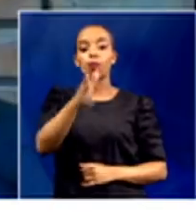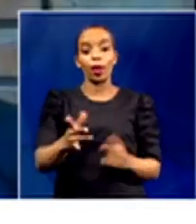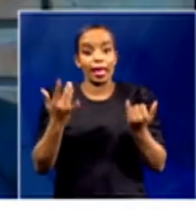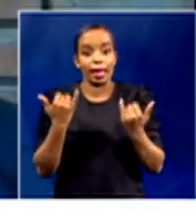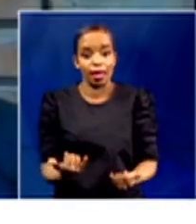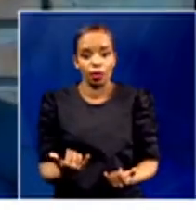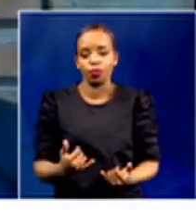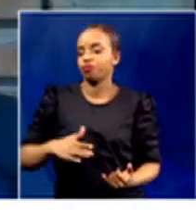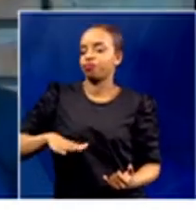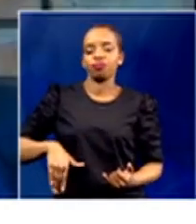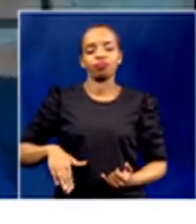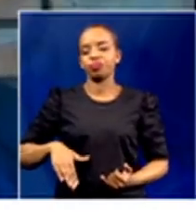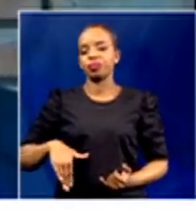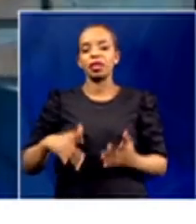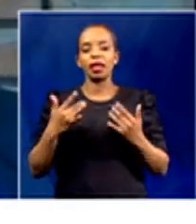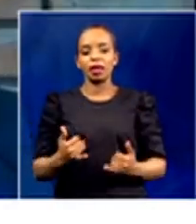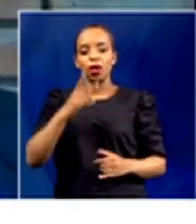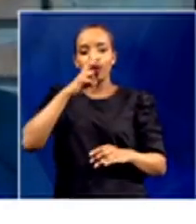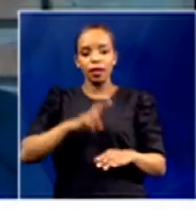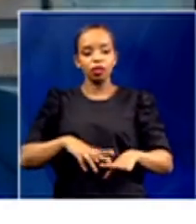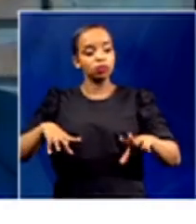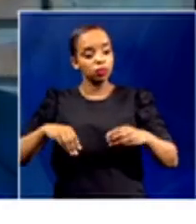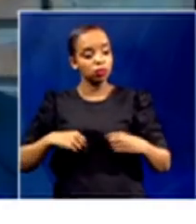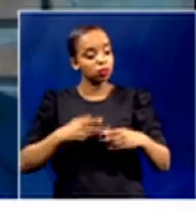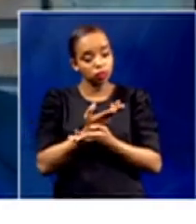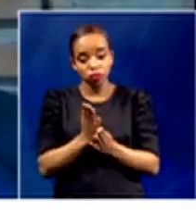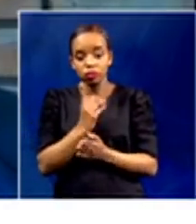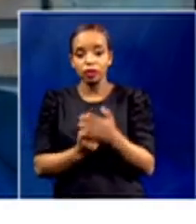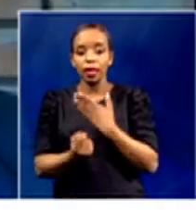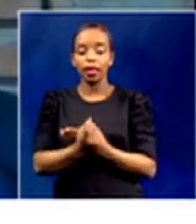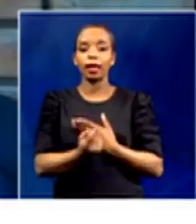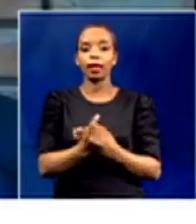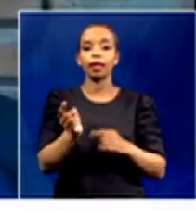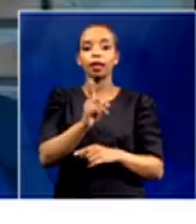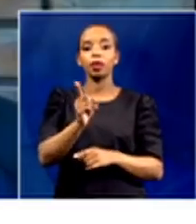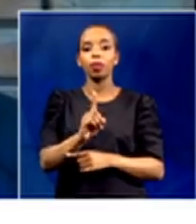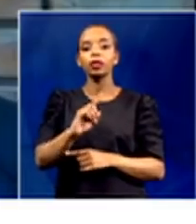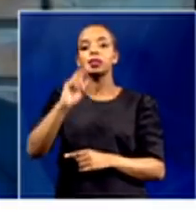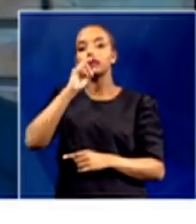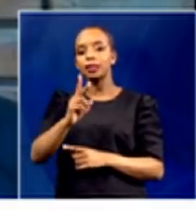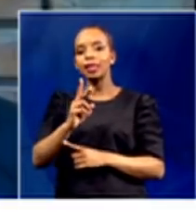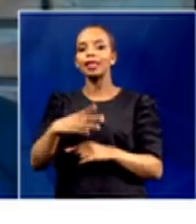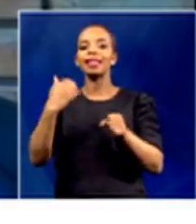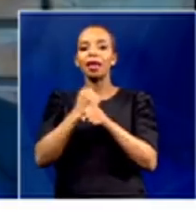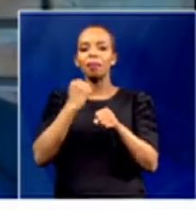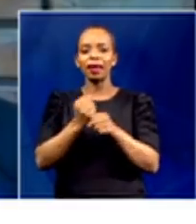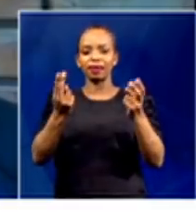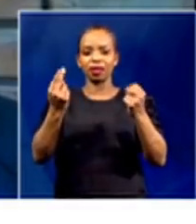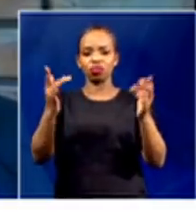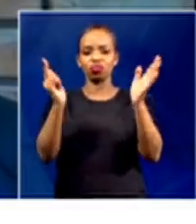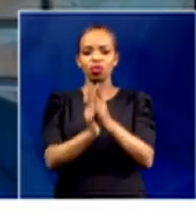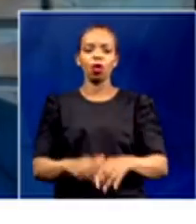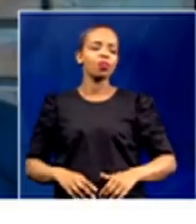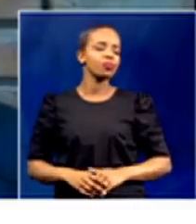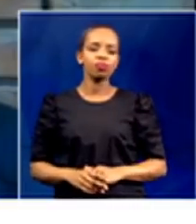start really embracing what they constantly refer to as the new normal. But they are not making it a new normal. They're still trying to